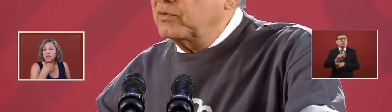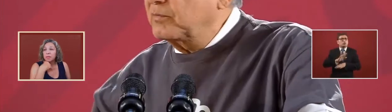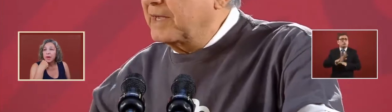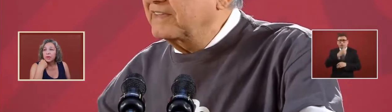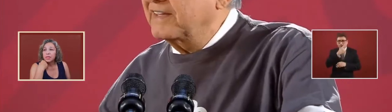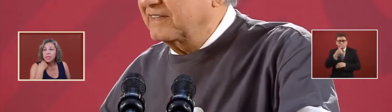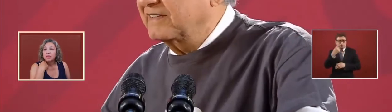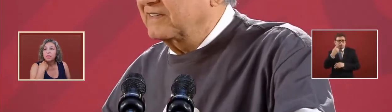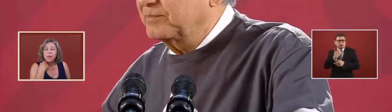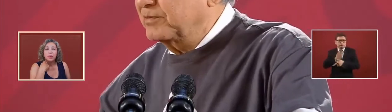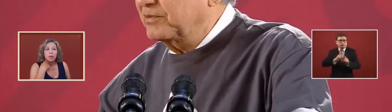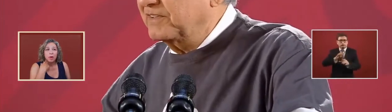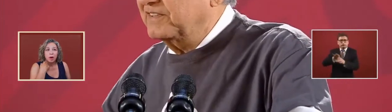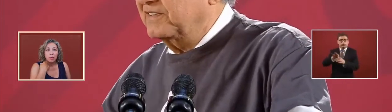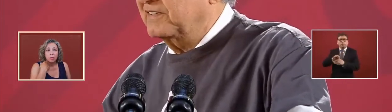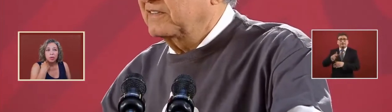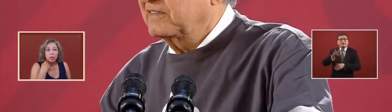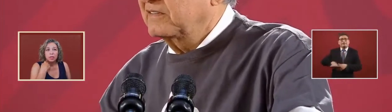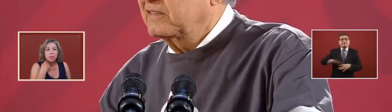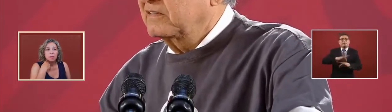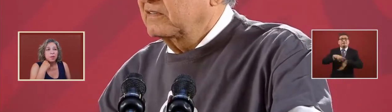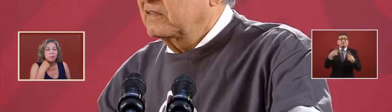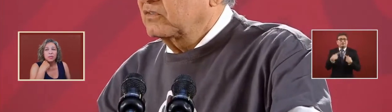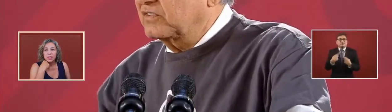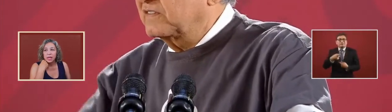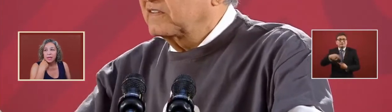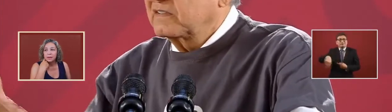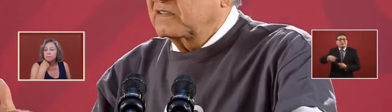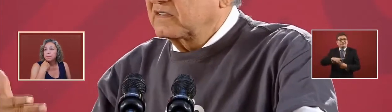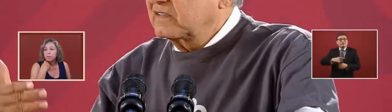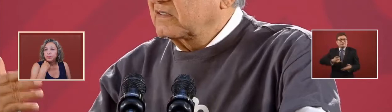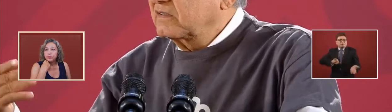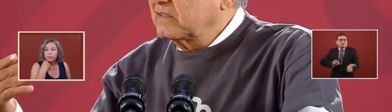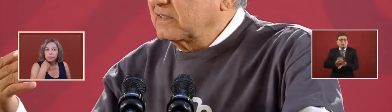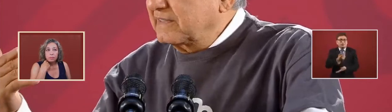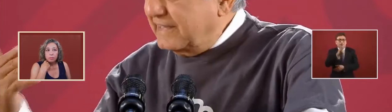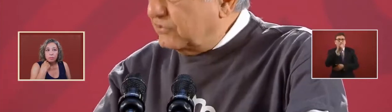in democracy the people are rulers the people decide